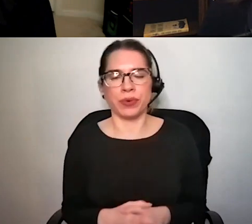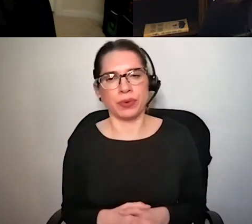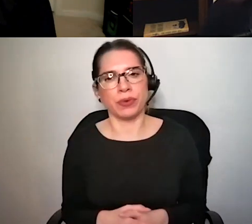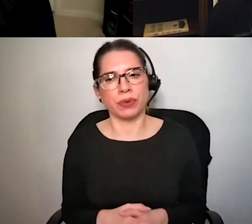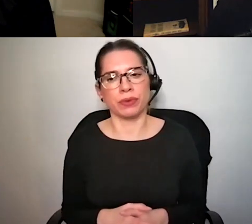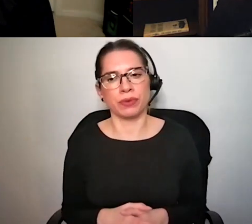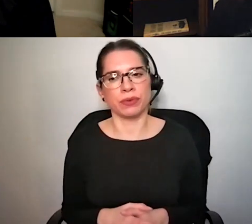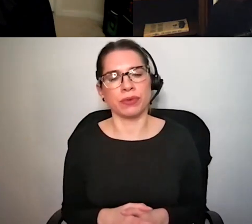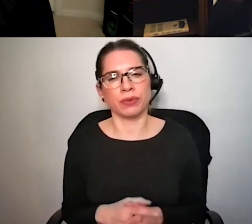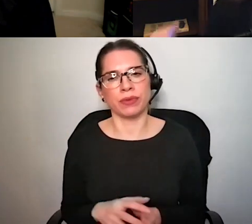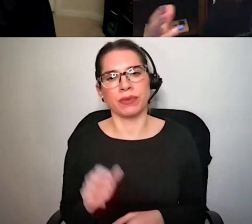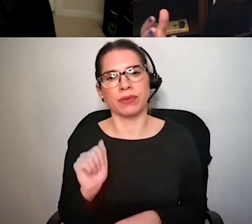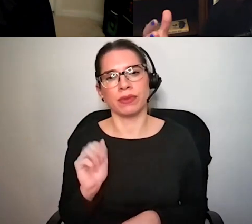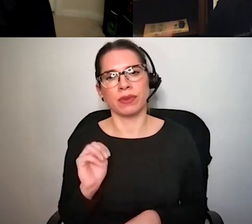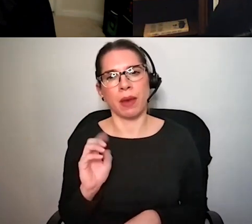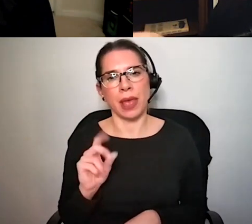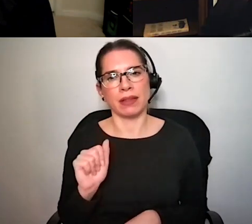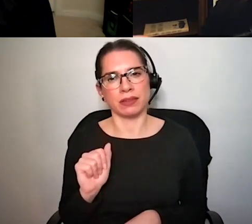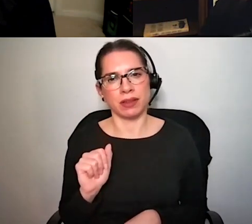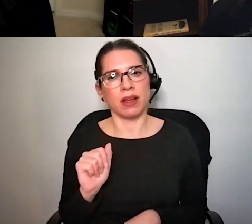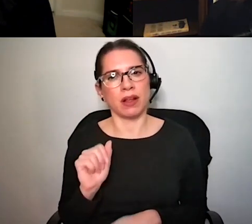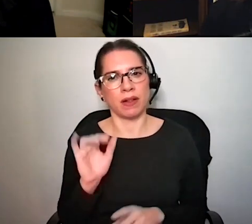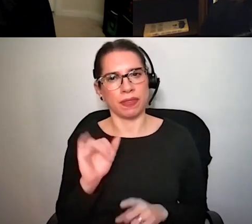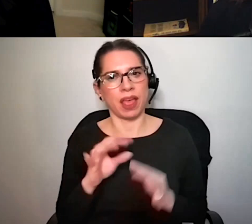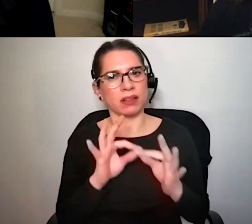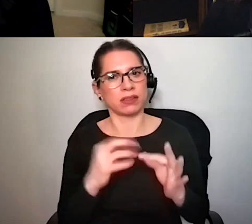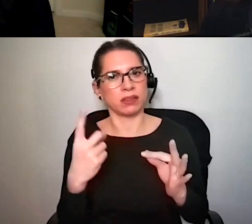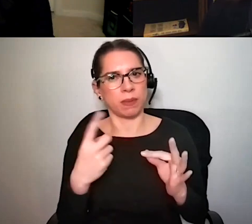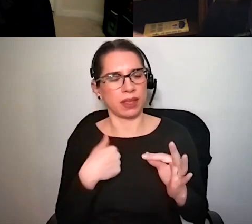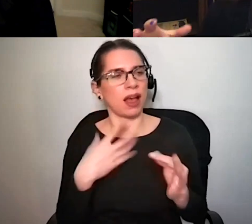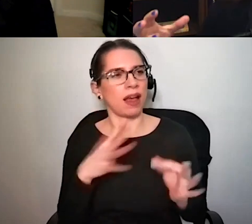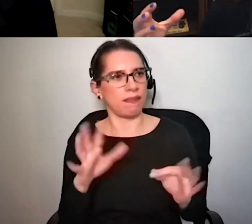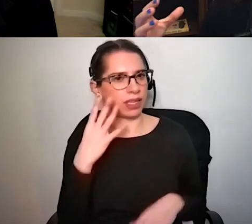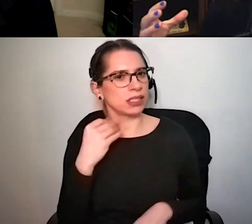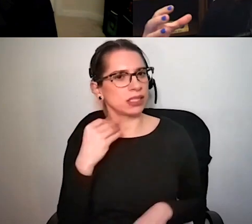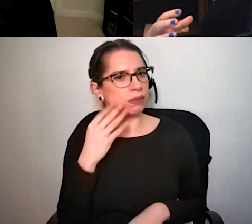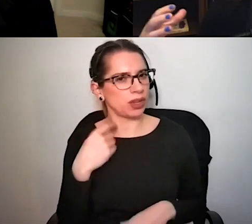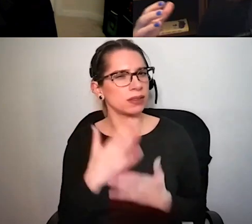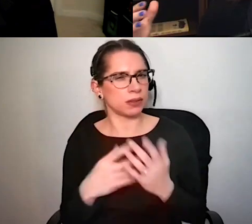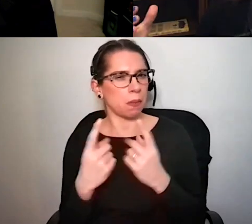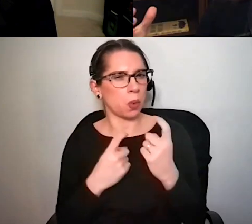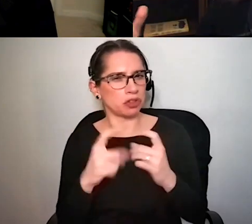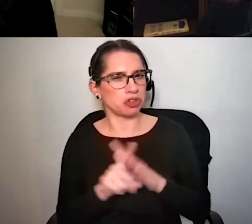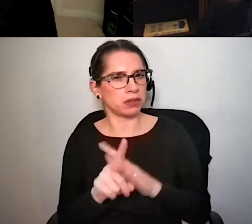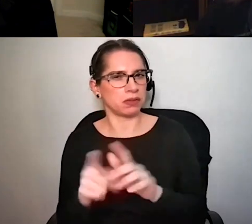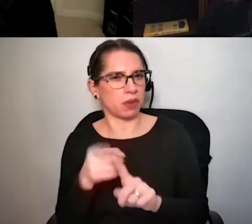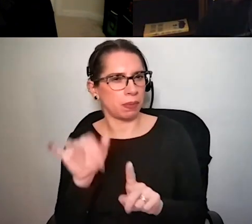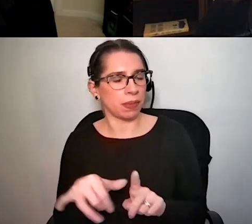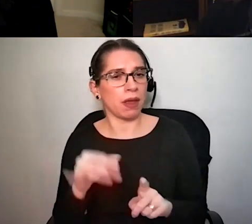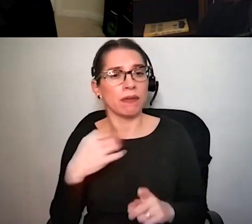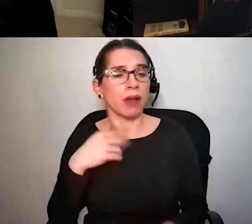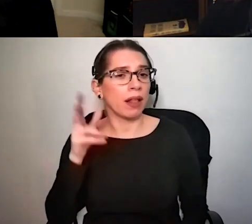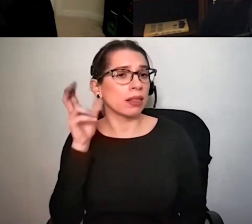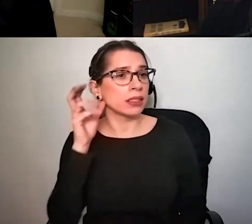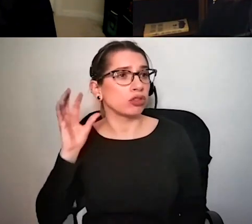that relates to something I have experienced and and we got a couple questions about this where um listening to the radio in the